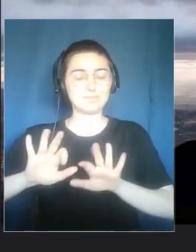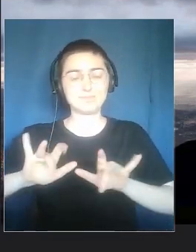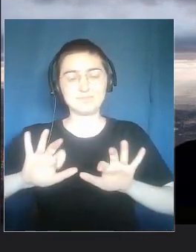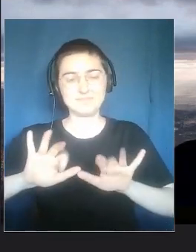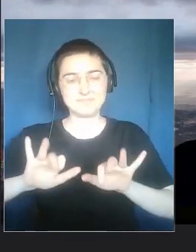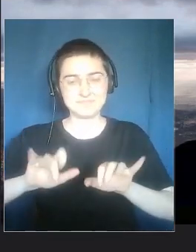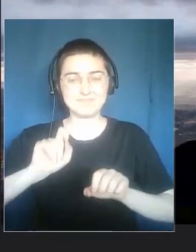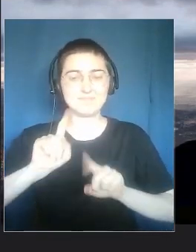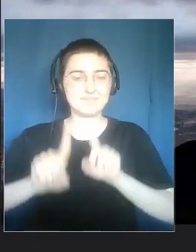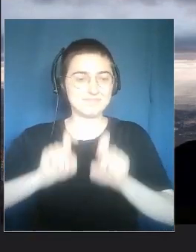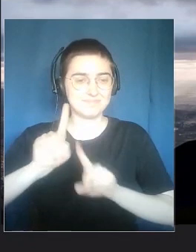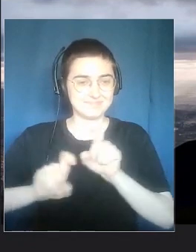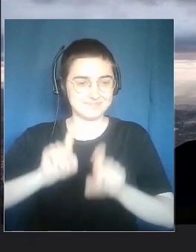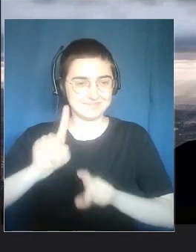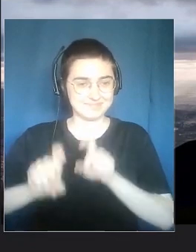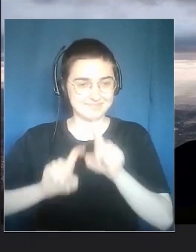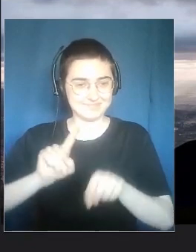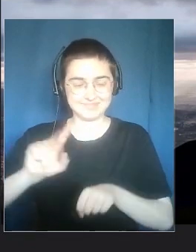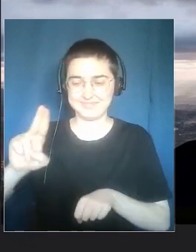discuss a bit more.